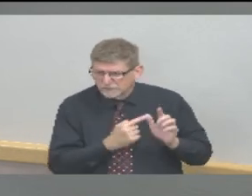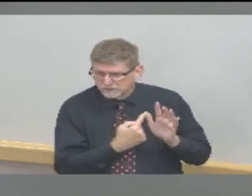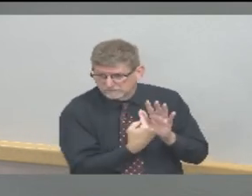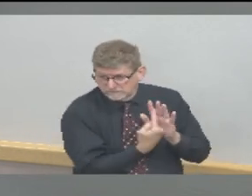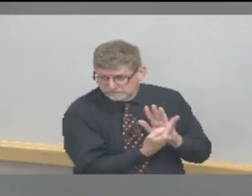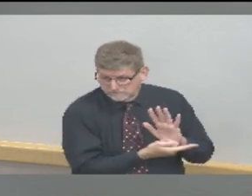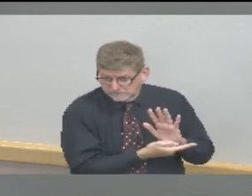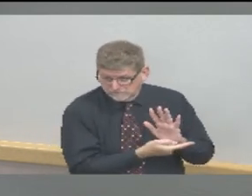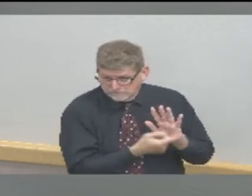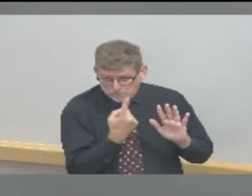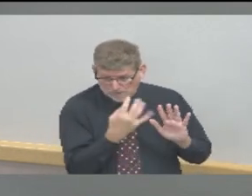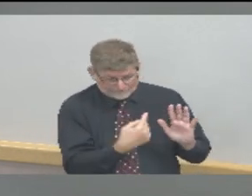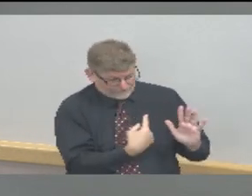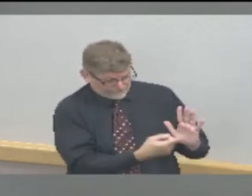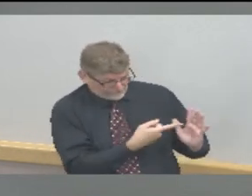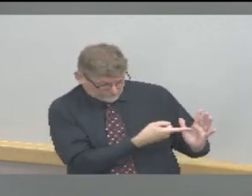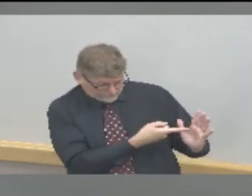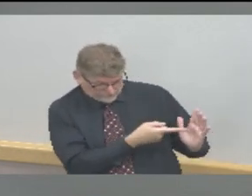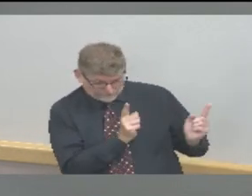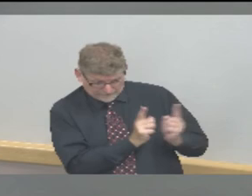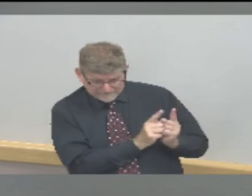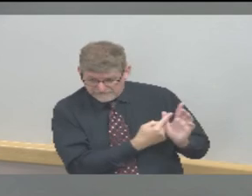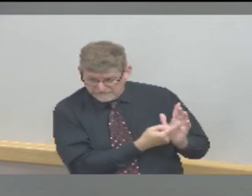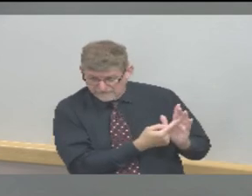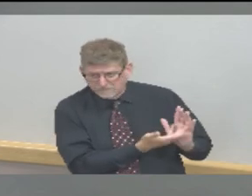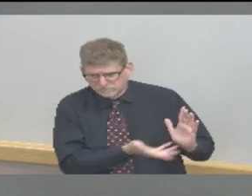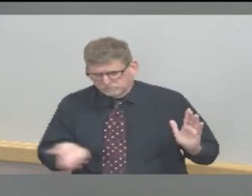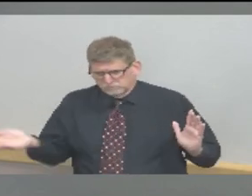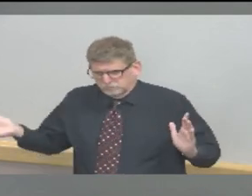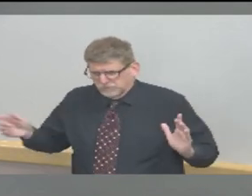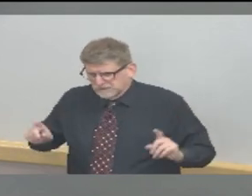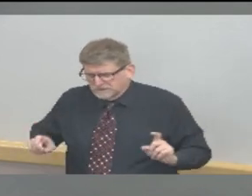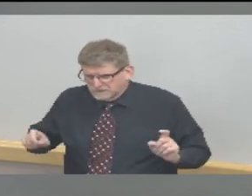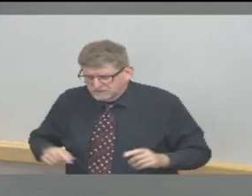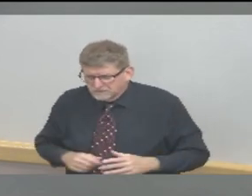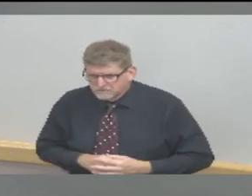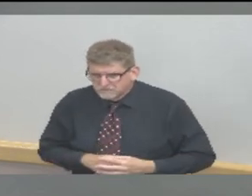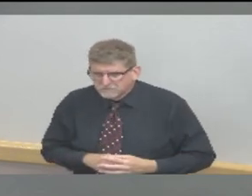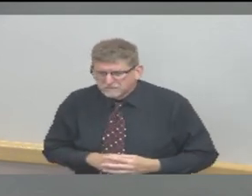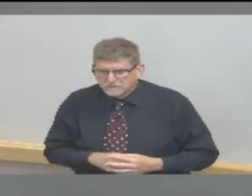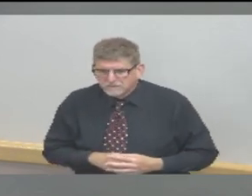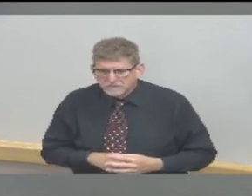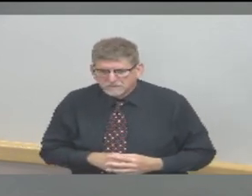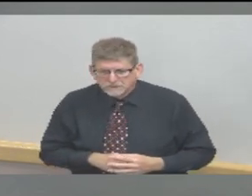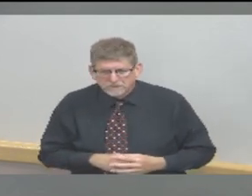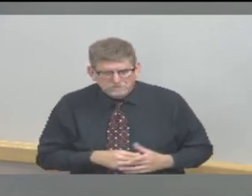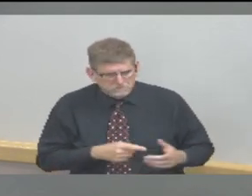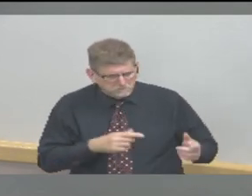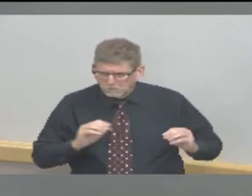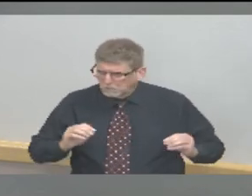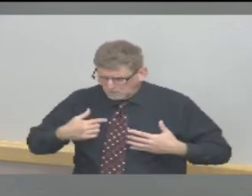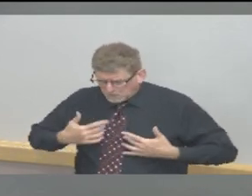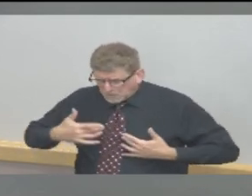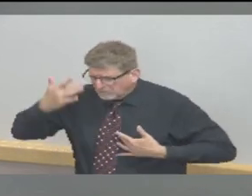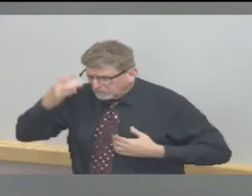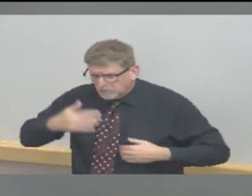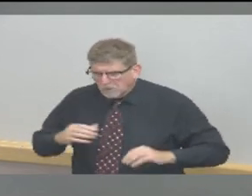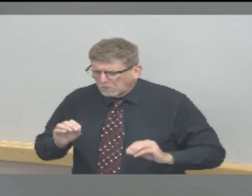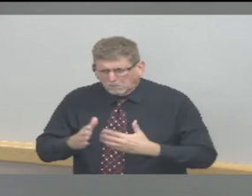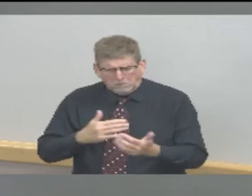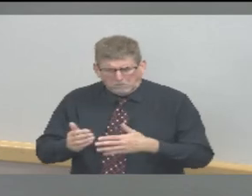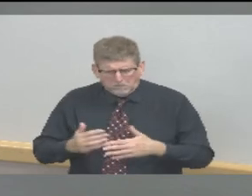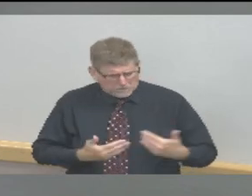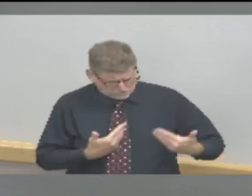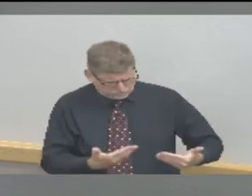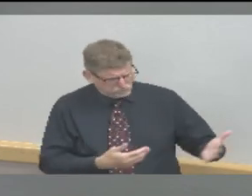in one of those categories and asymptomatic, you can be tested for COVID-19 free of